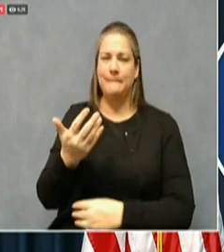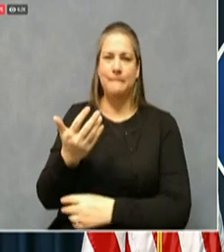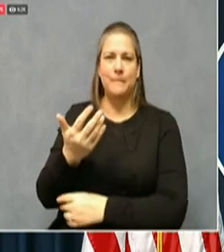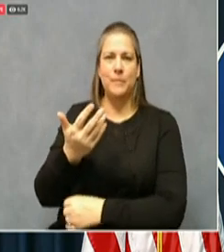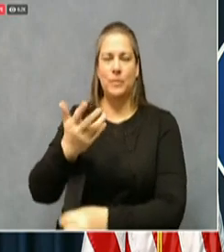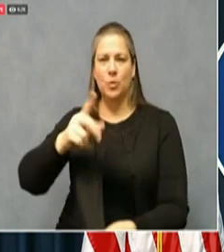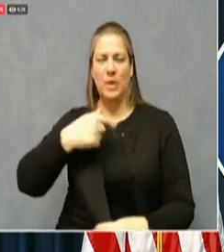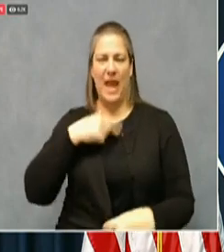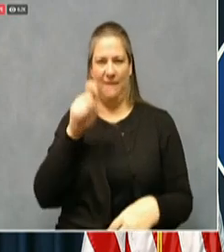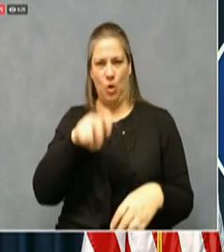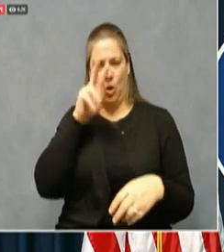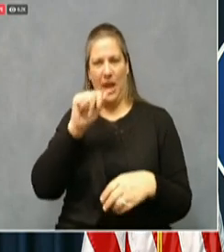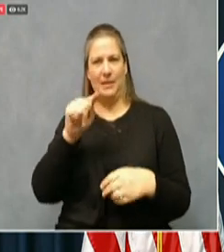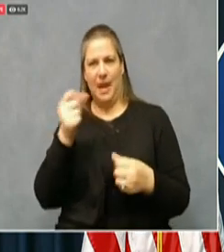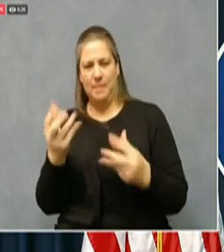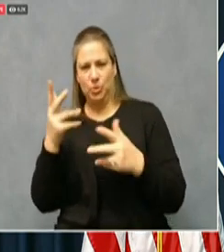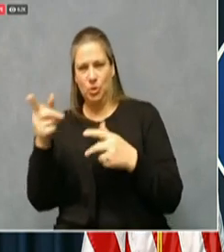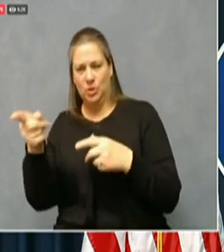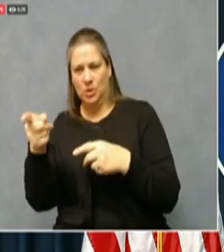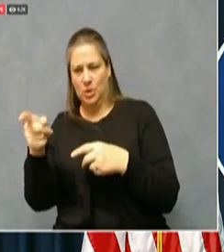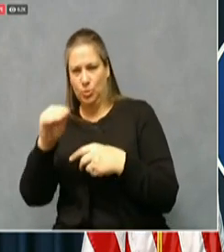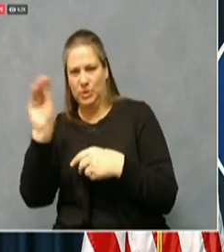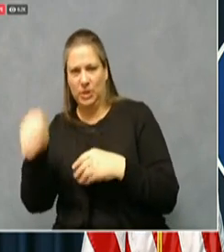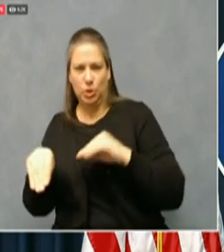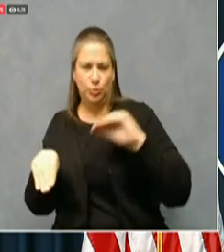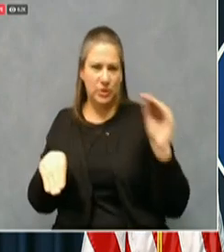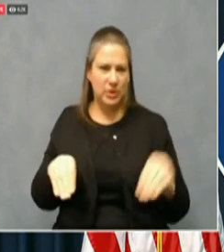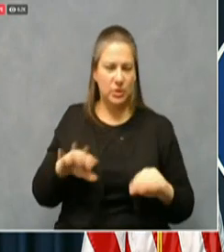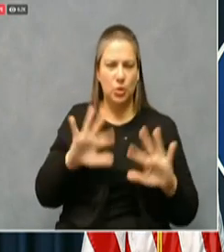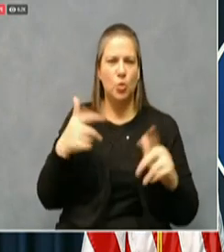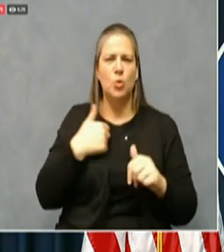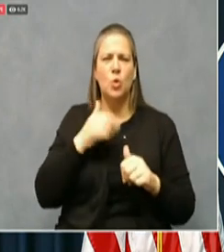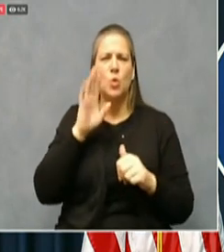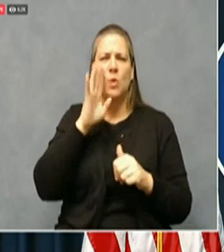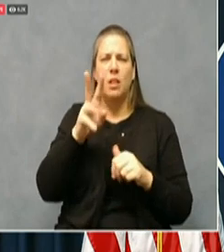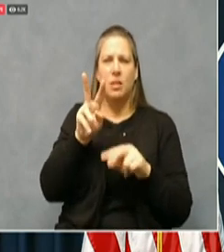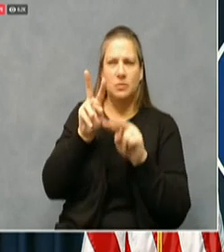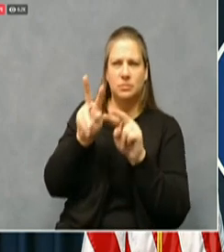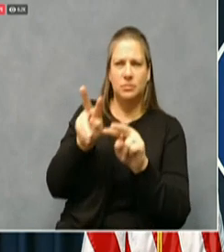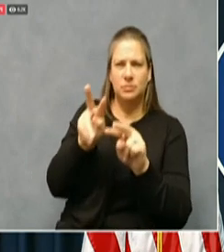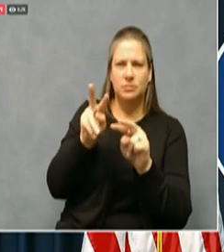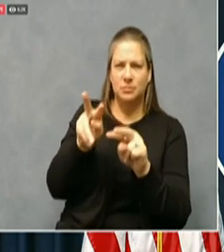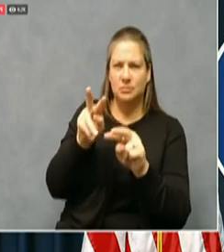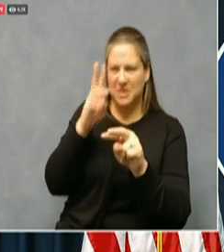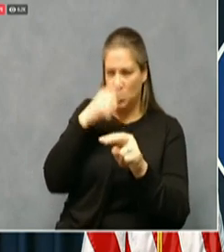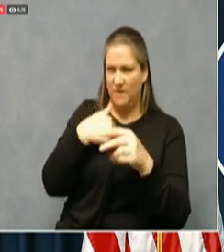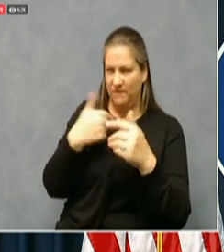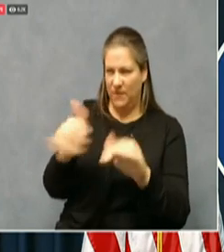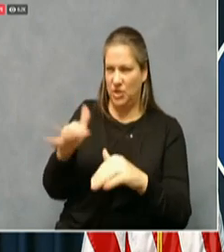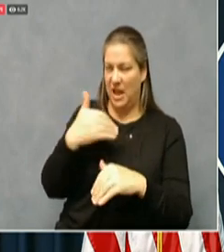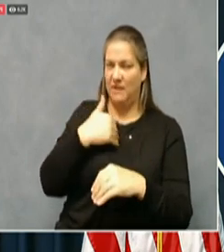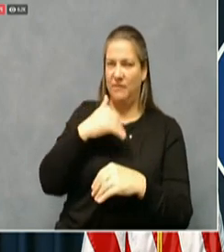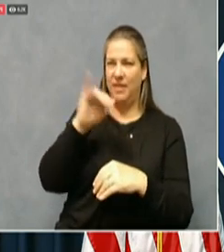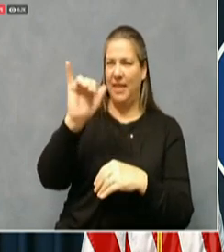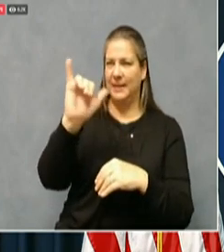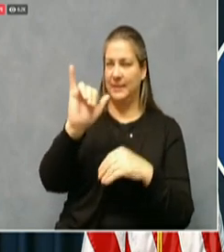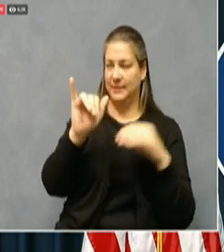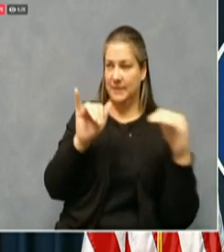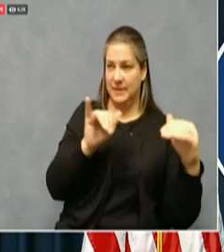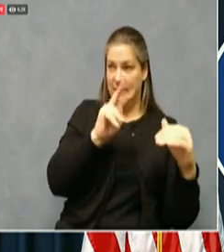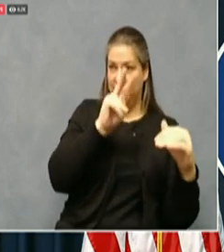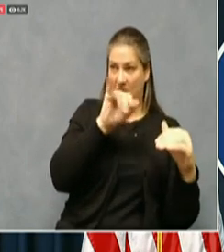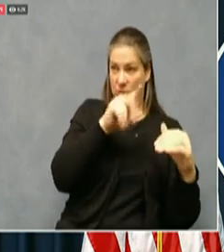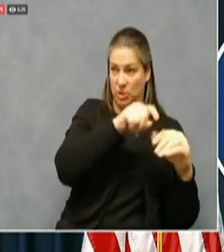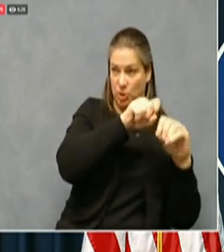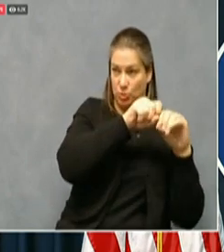anticipate because we will have been through multiple life cycles of the virus when it can spread, uh, that